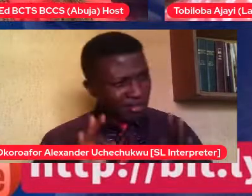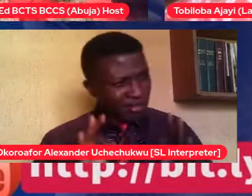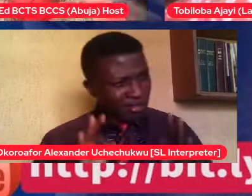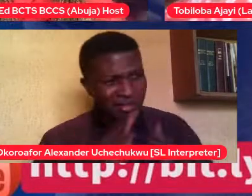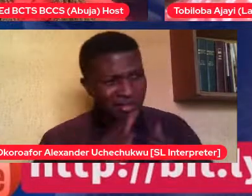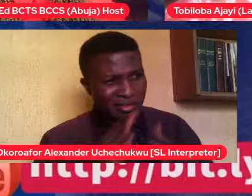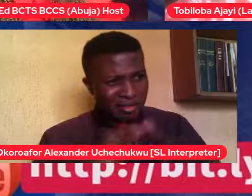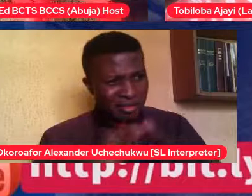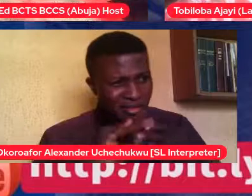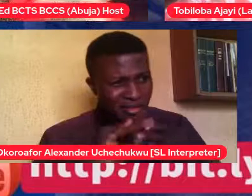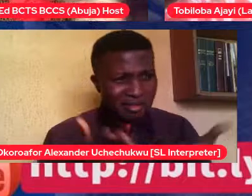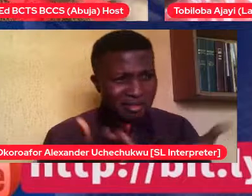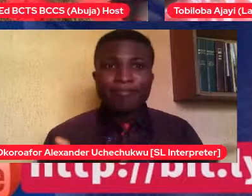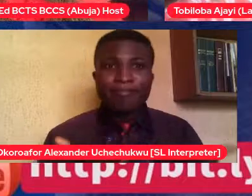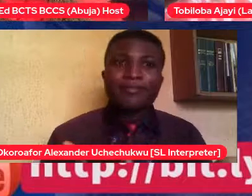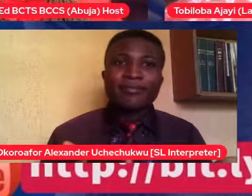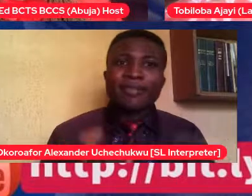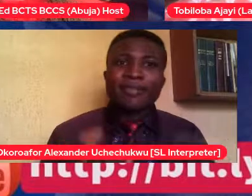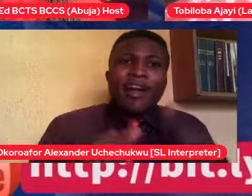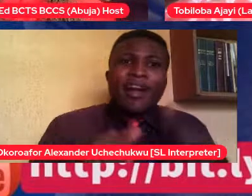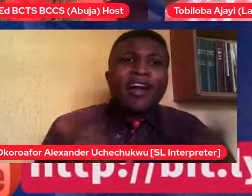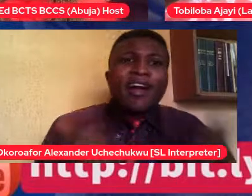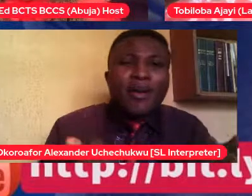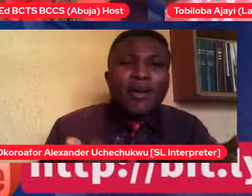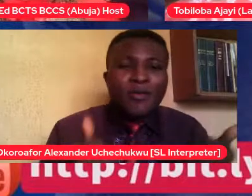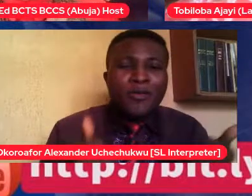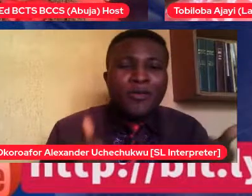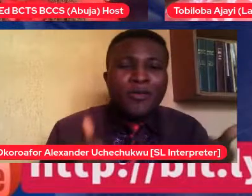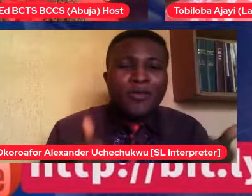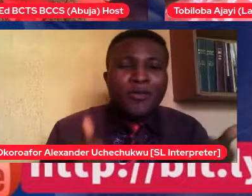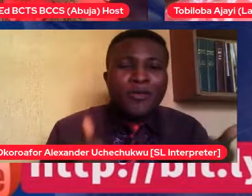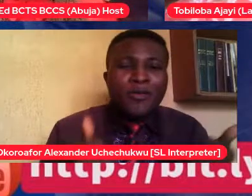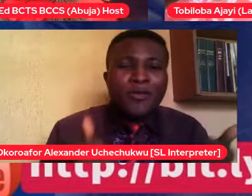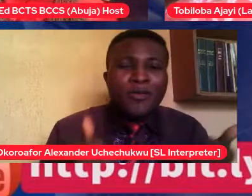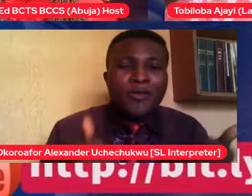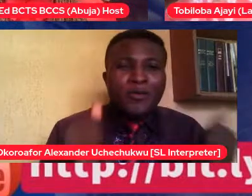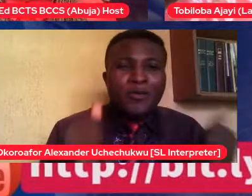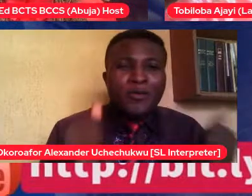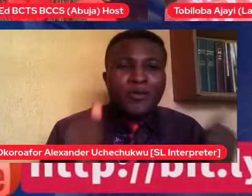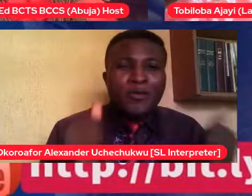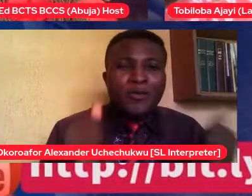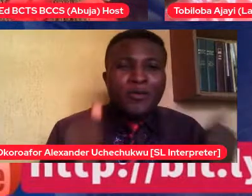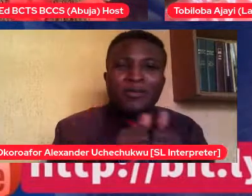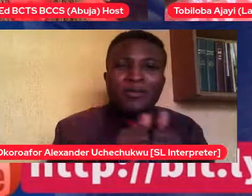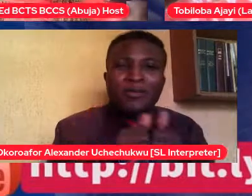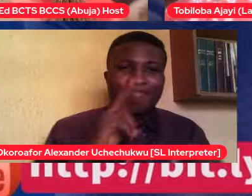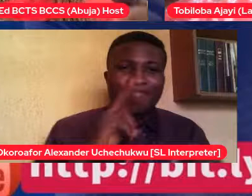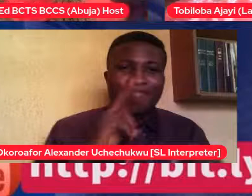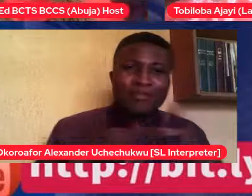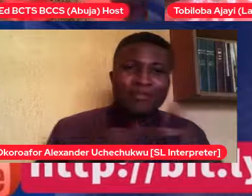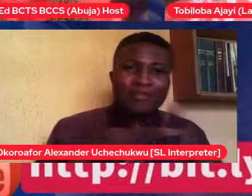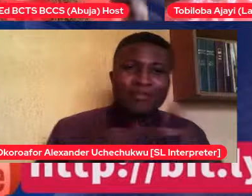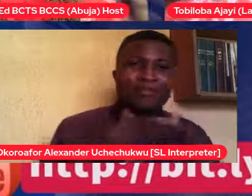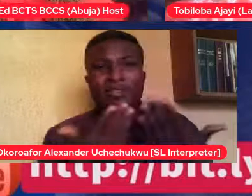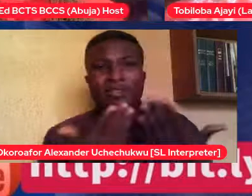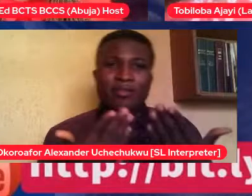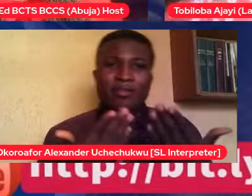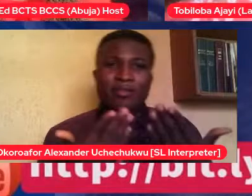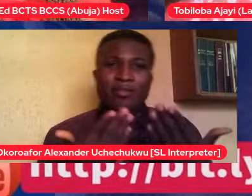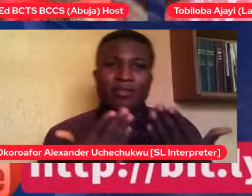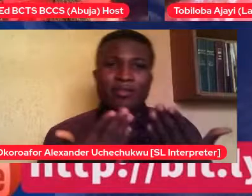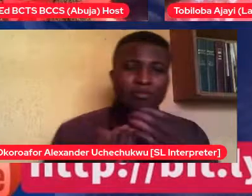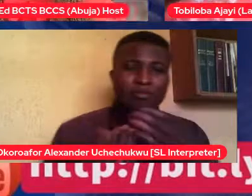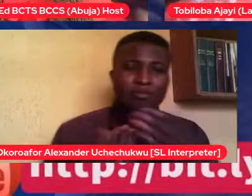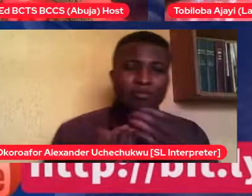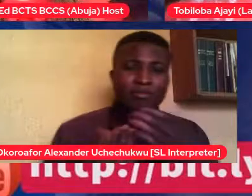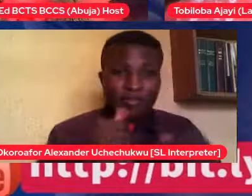or the hormones, the poverty stage, and all of that? Could you please tell us what that would been like? Because a lot of people don't even think that